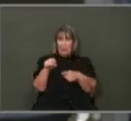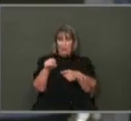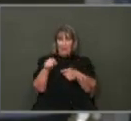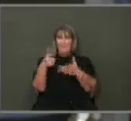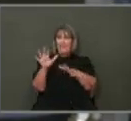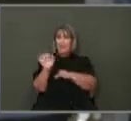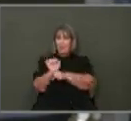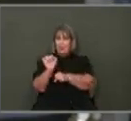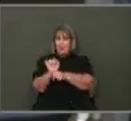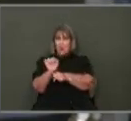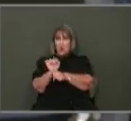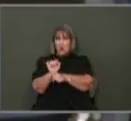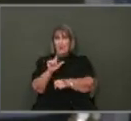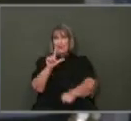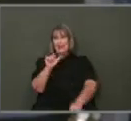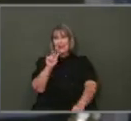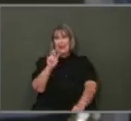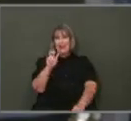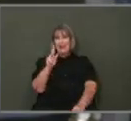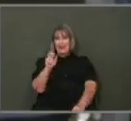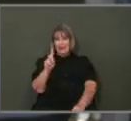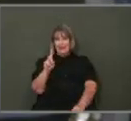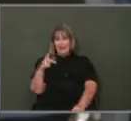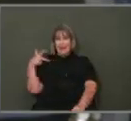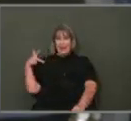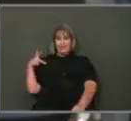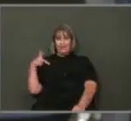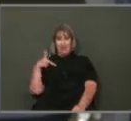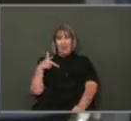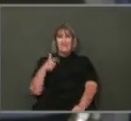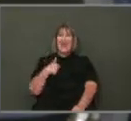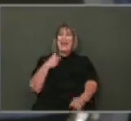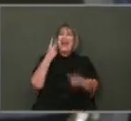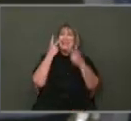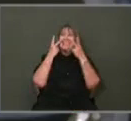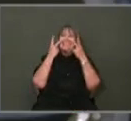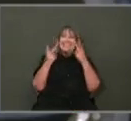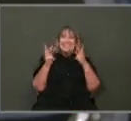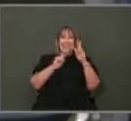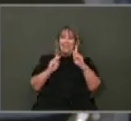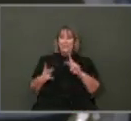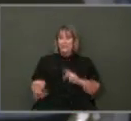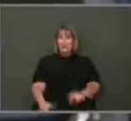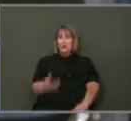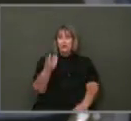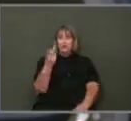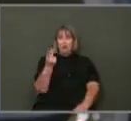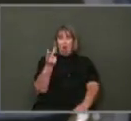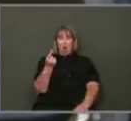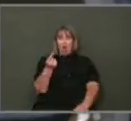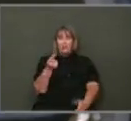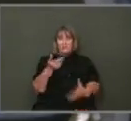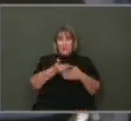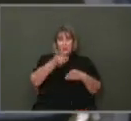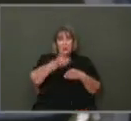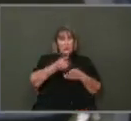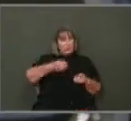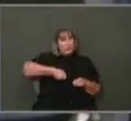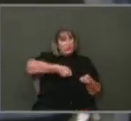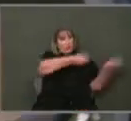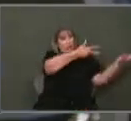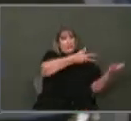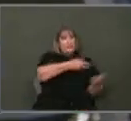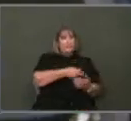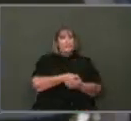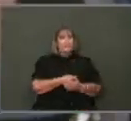I'm coming from Lackland Air Force Base and there's people dumping dogs out the windows. I've